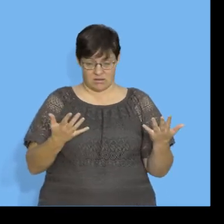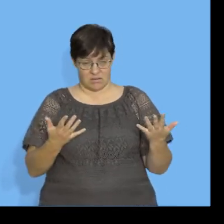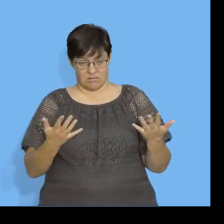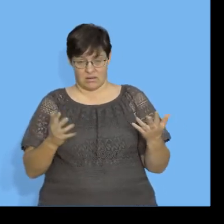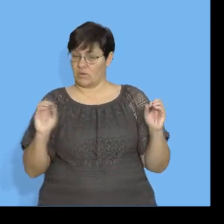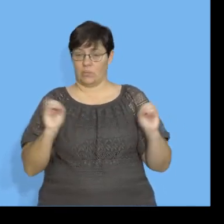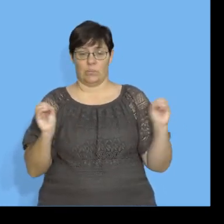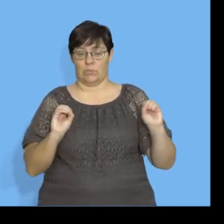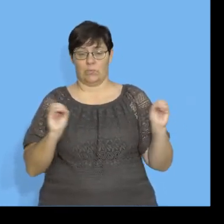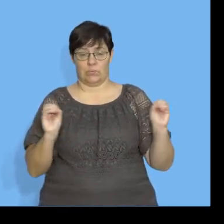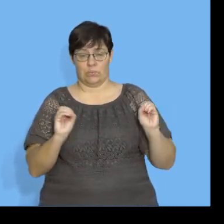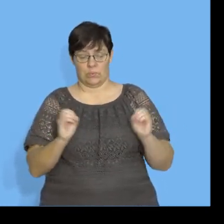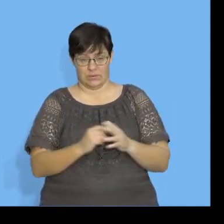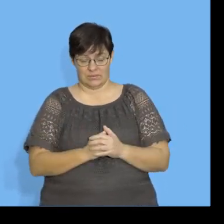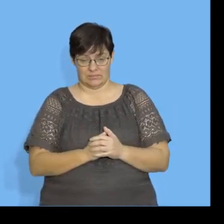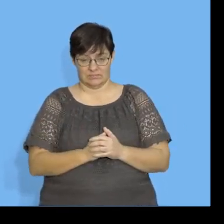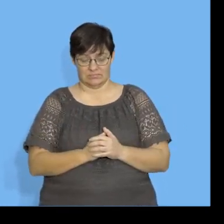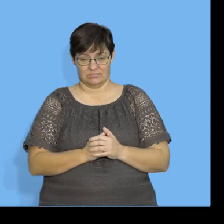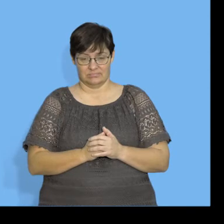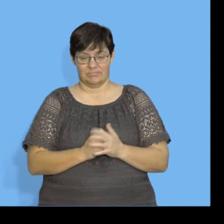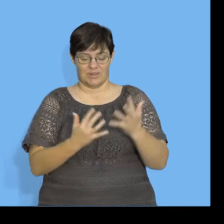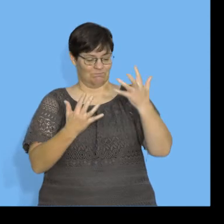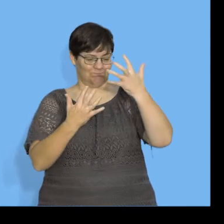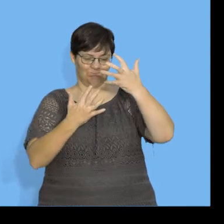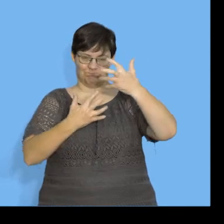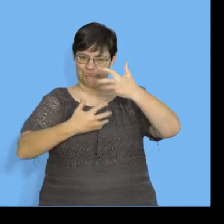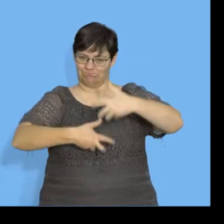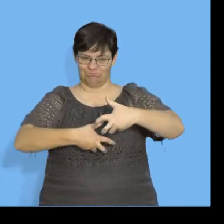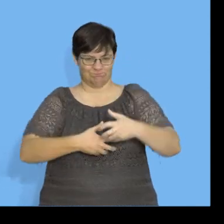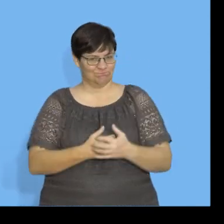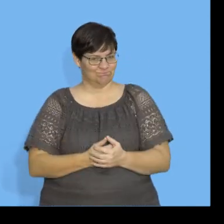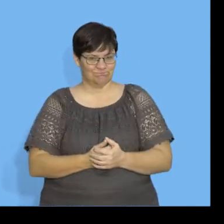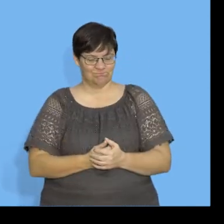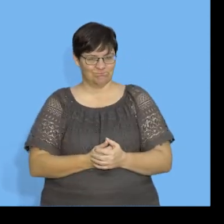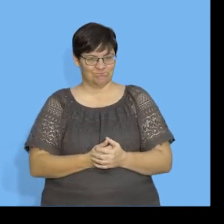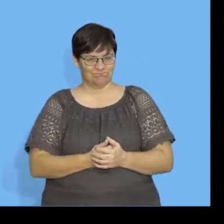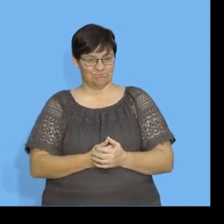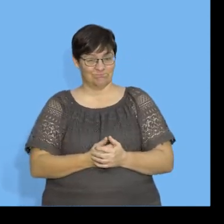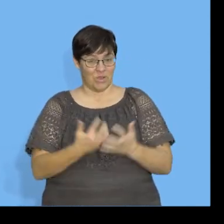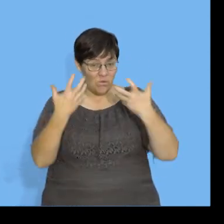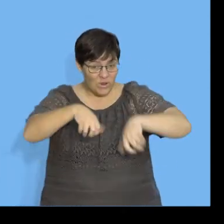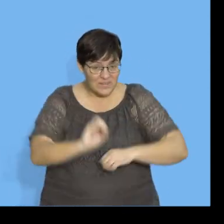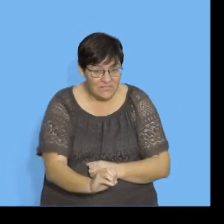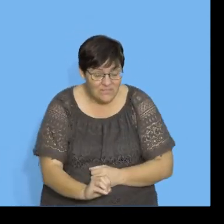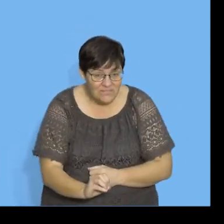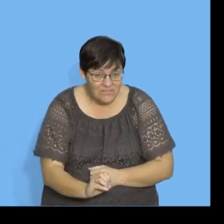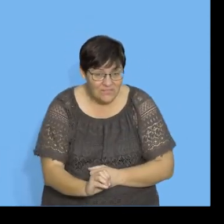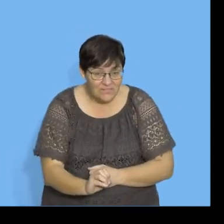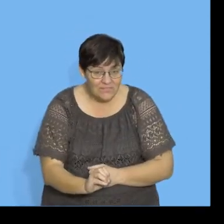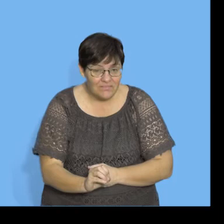Can I fit a line going up, down? Or is there correlation?